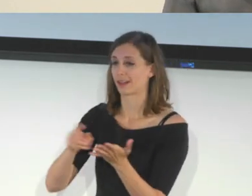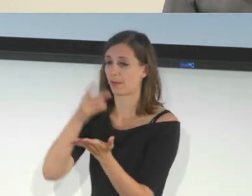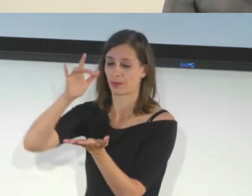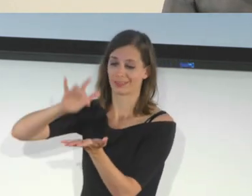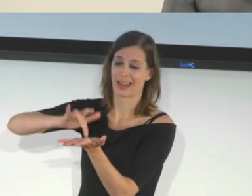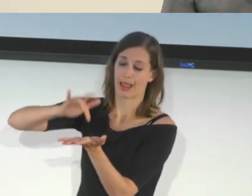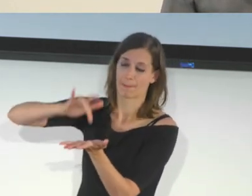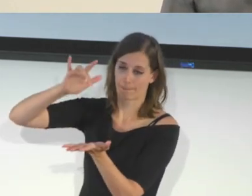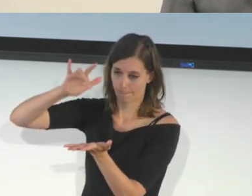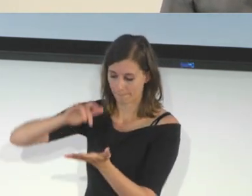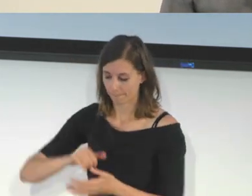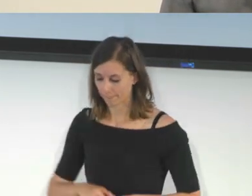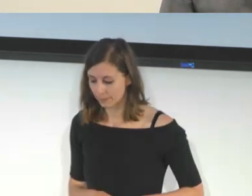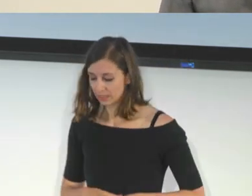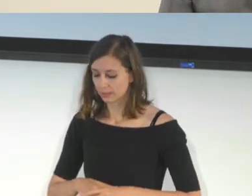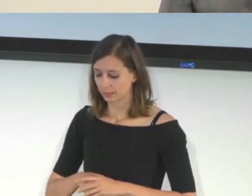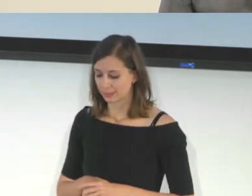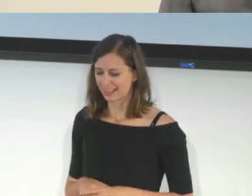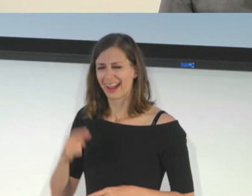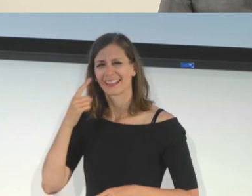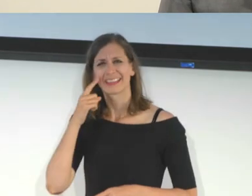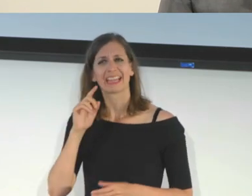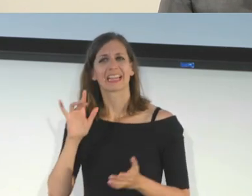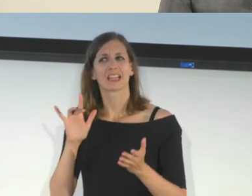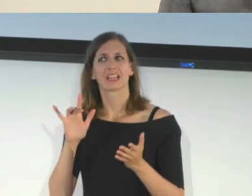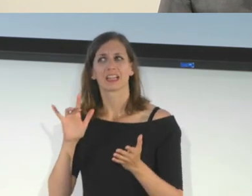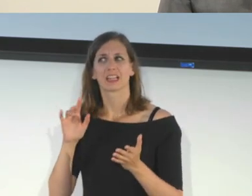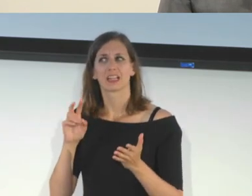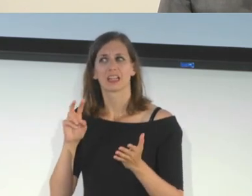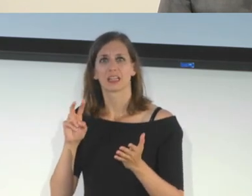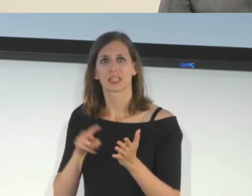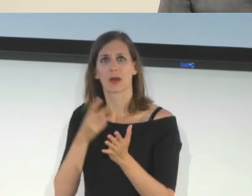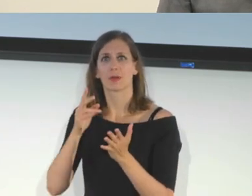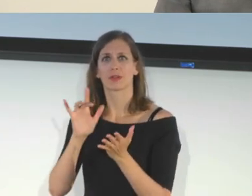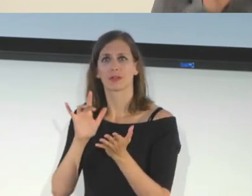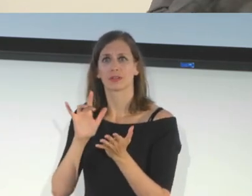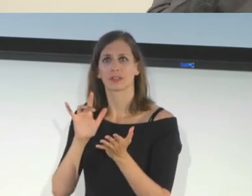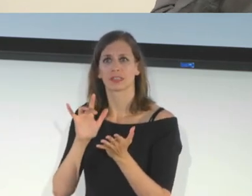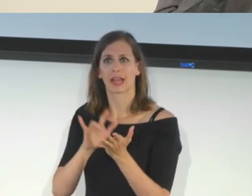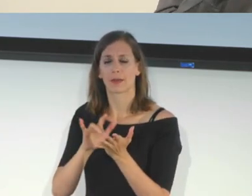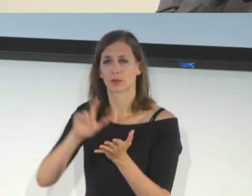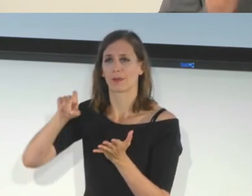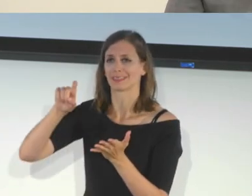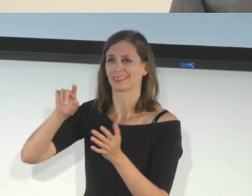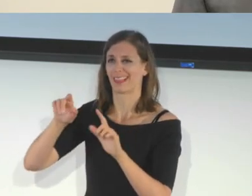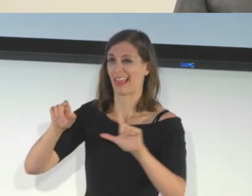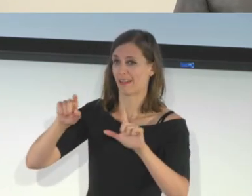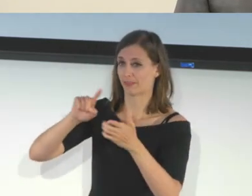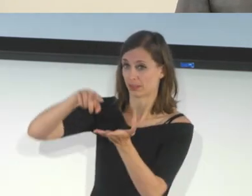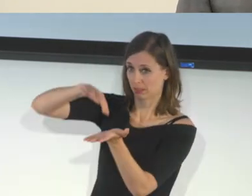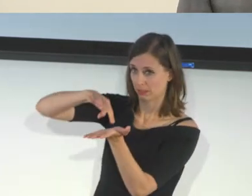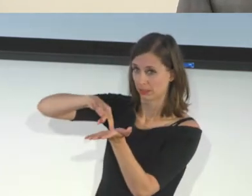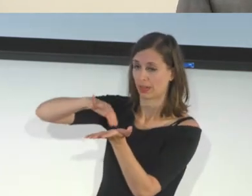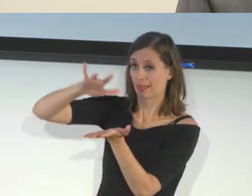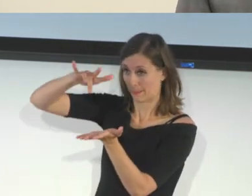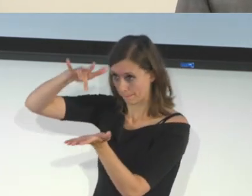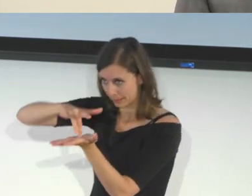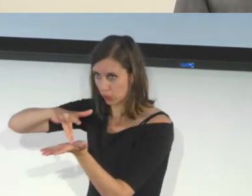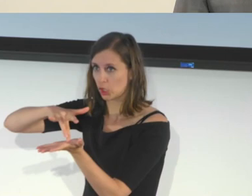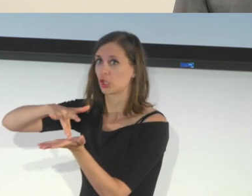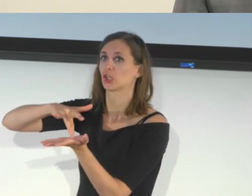basically I think that the double tap is the middle finger pinch on the left hand